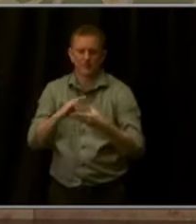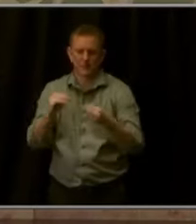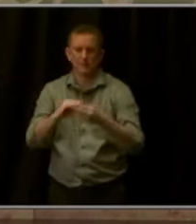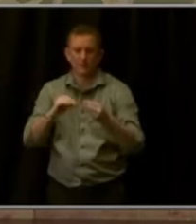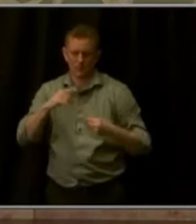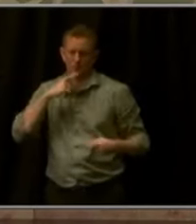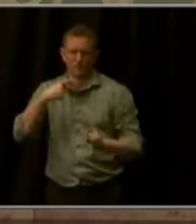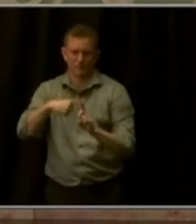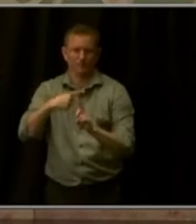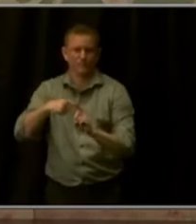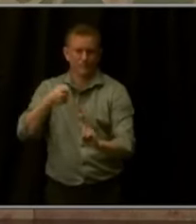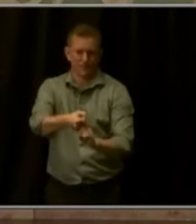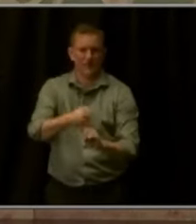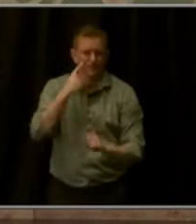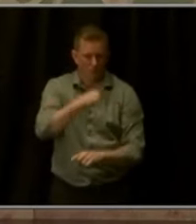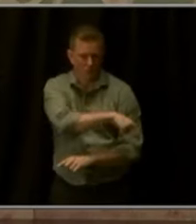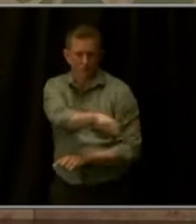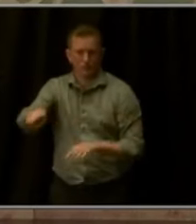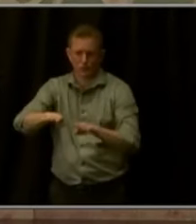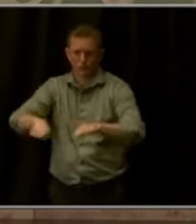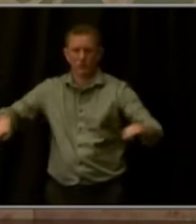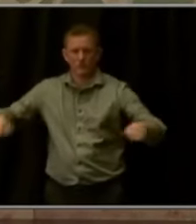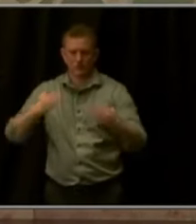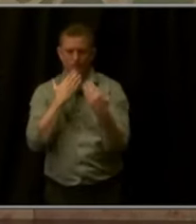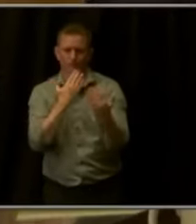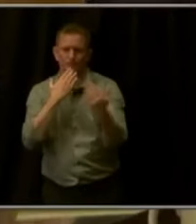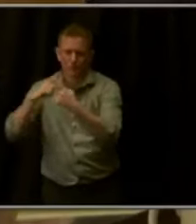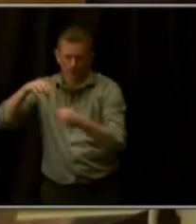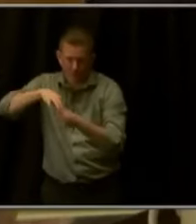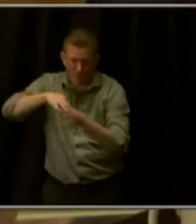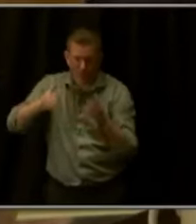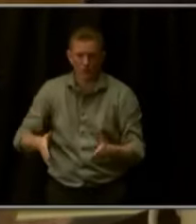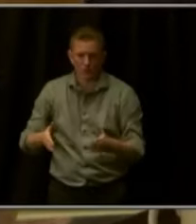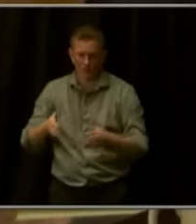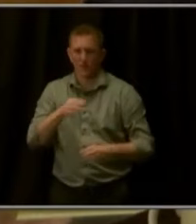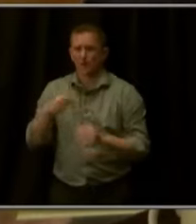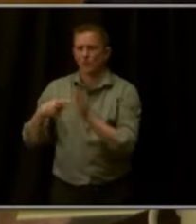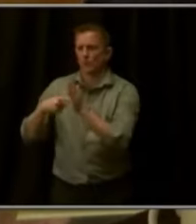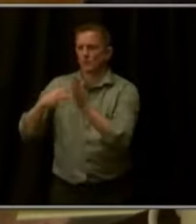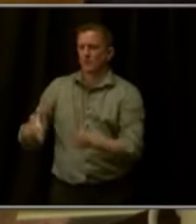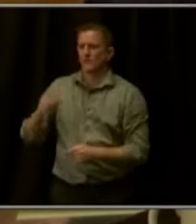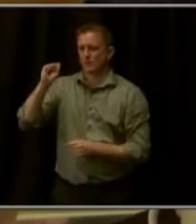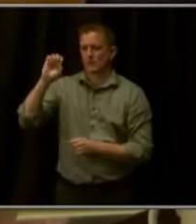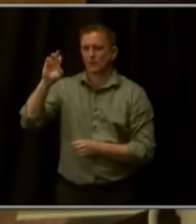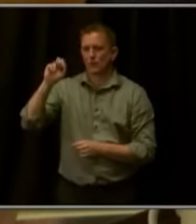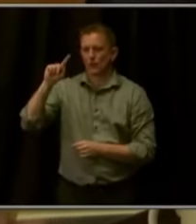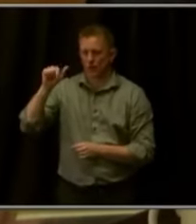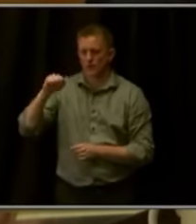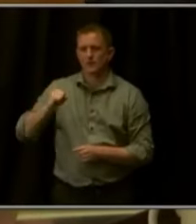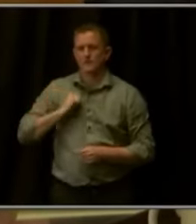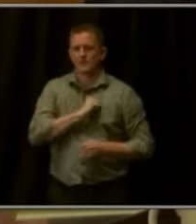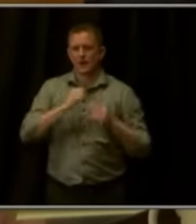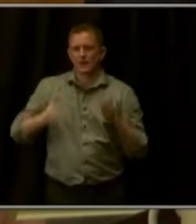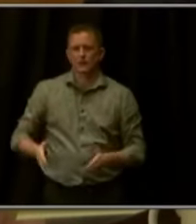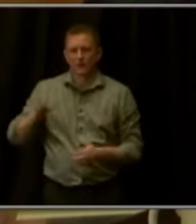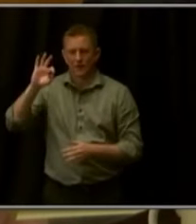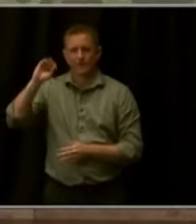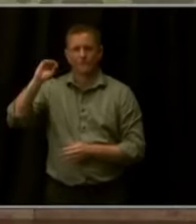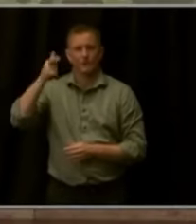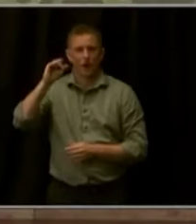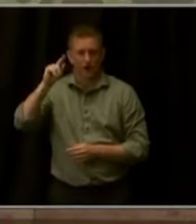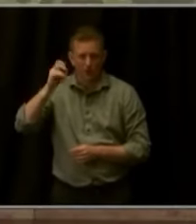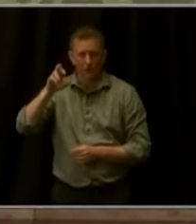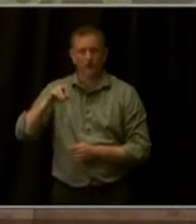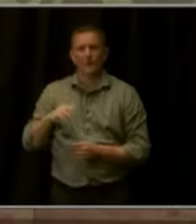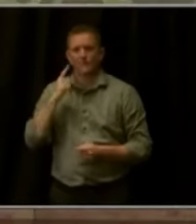addition to the voters, the legislative champions, Representative Sirota, Senator Buckner, President Fenberg, for their incredible leadership that